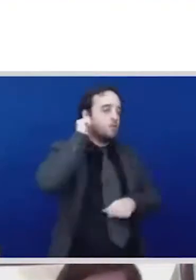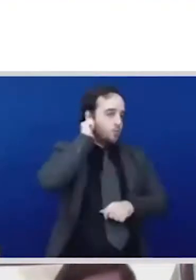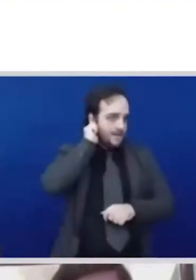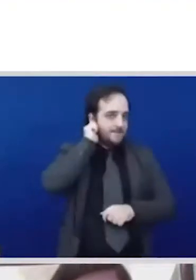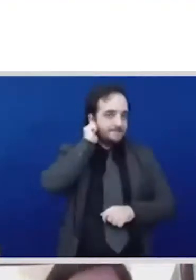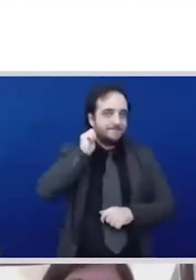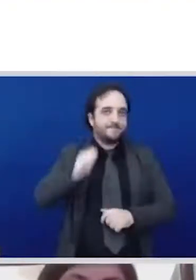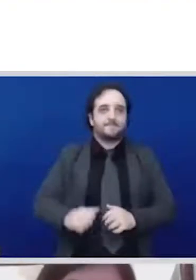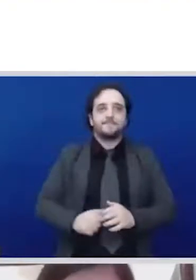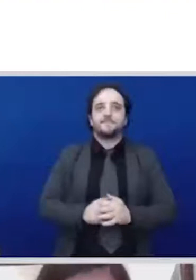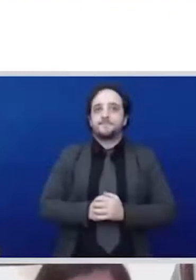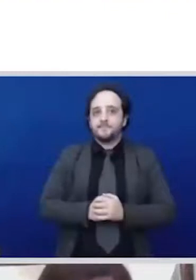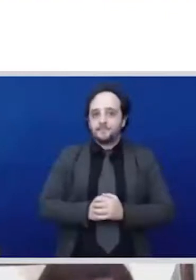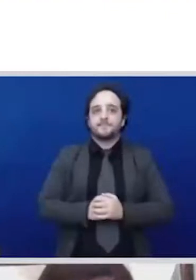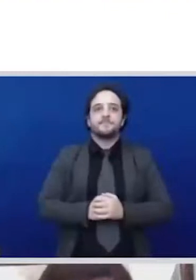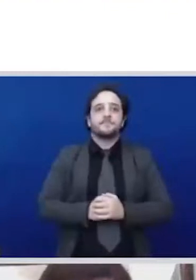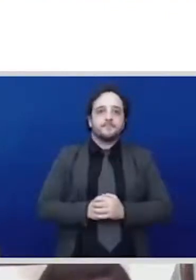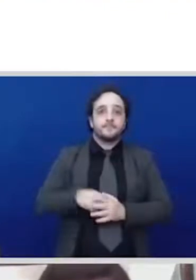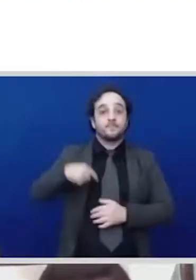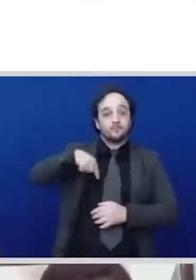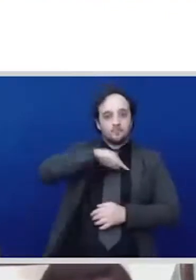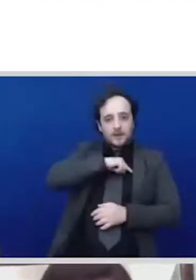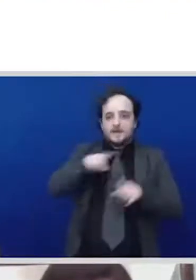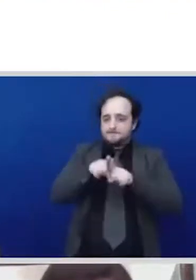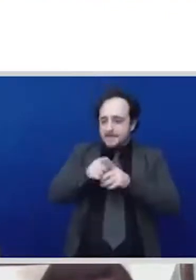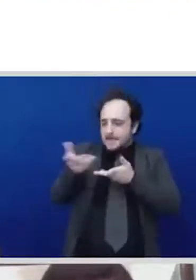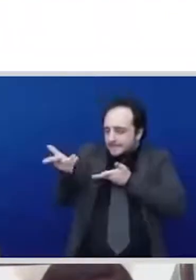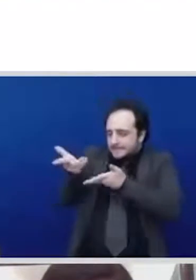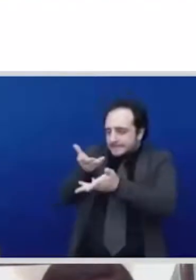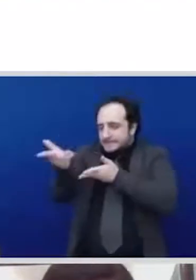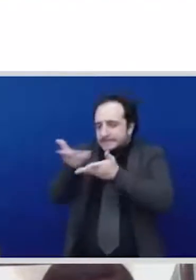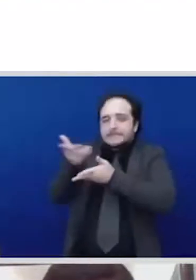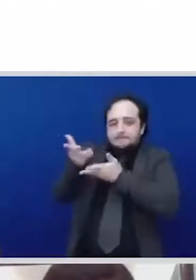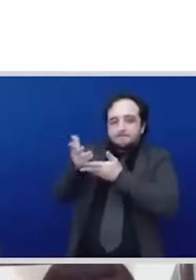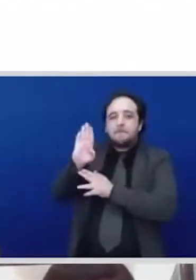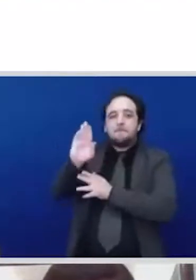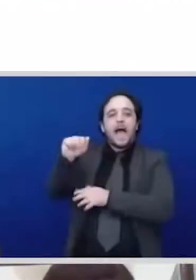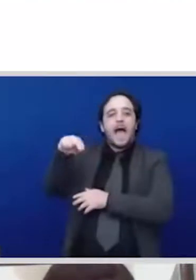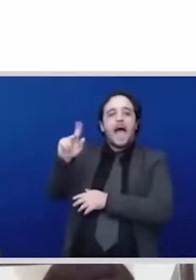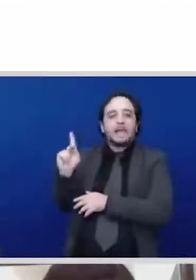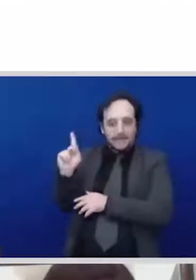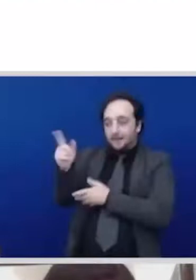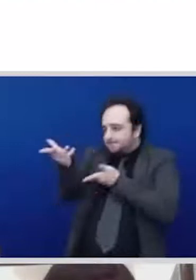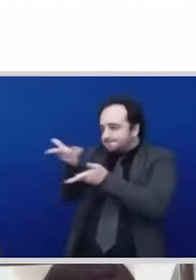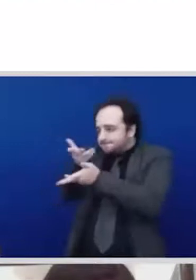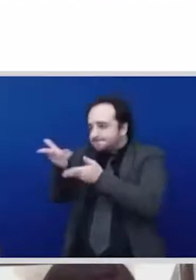one way that we see this is to provide cheap credits and also to help them